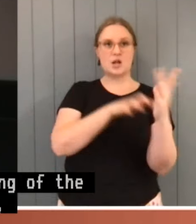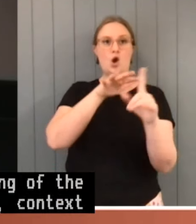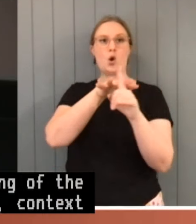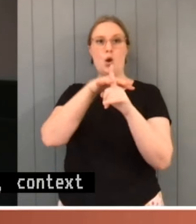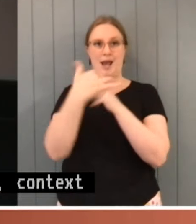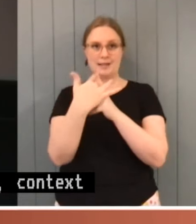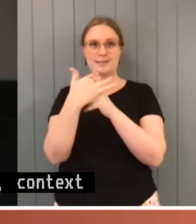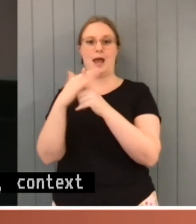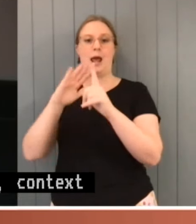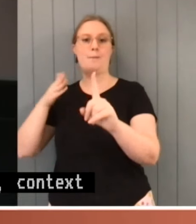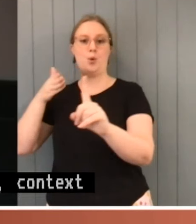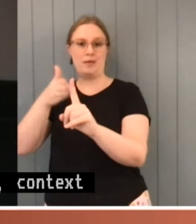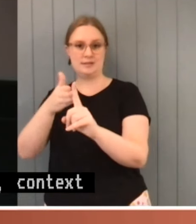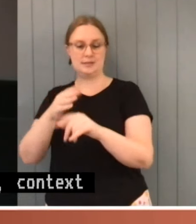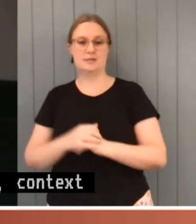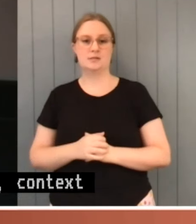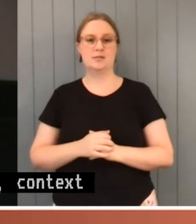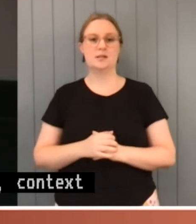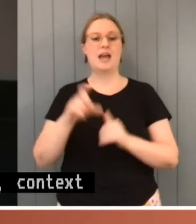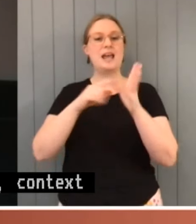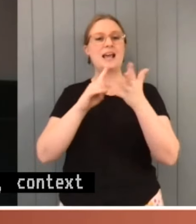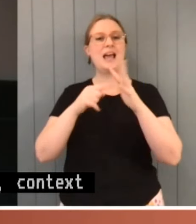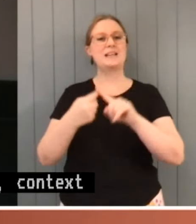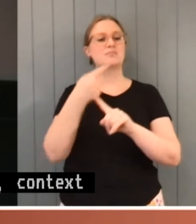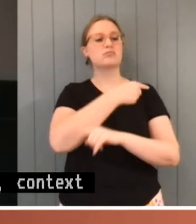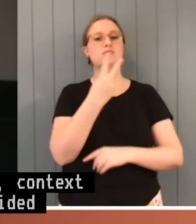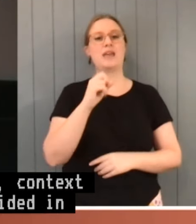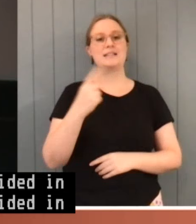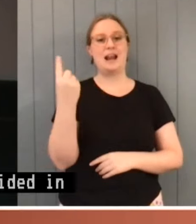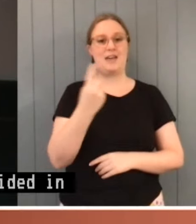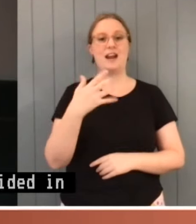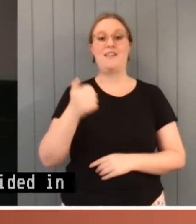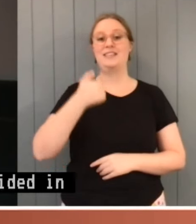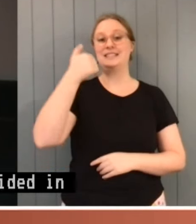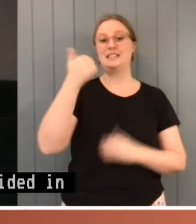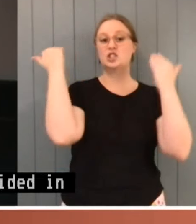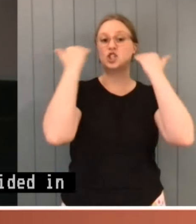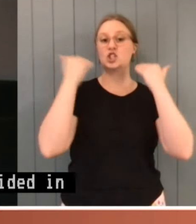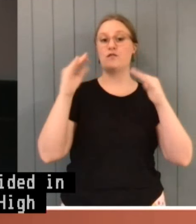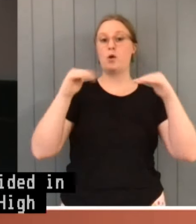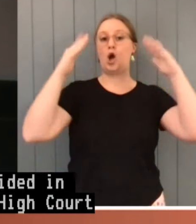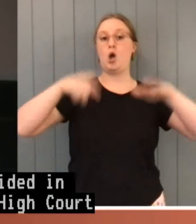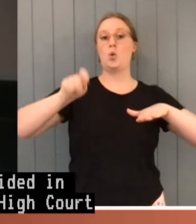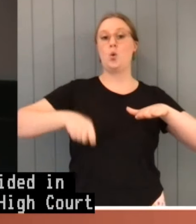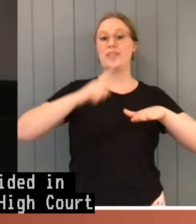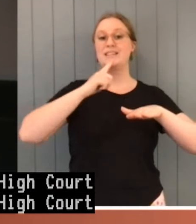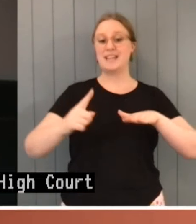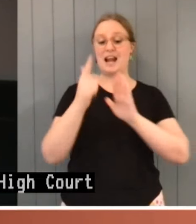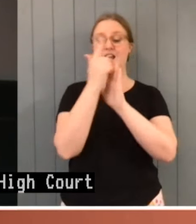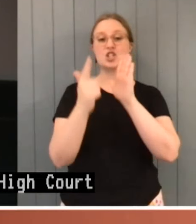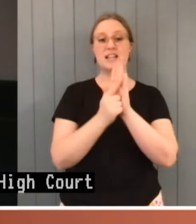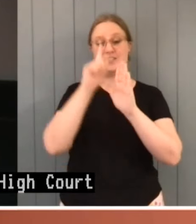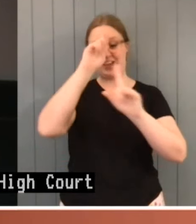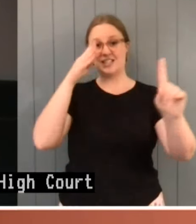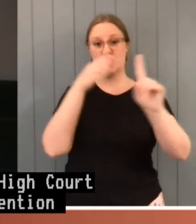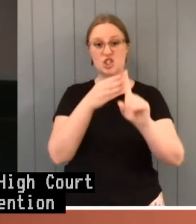2011, six justices of the higher court said that legislative intention is not an objective collective mental state.